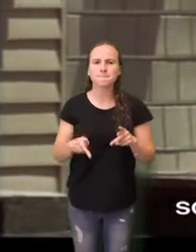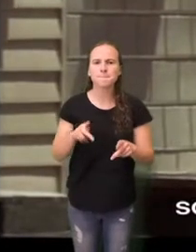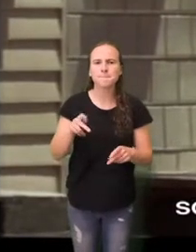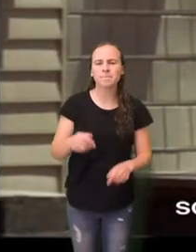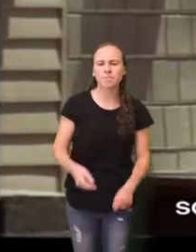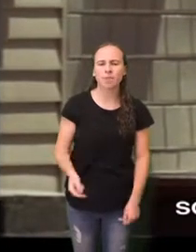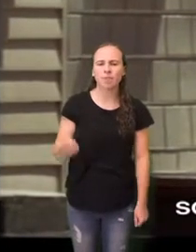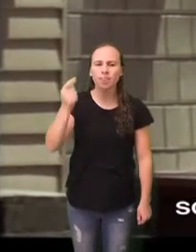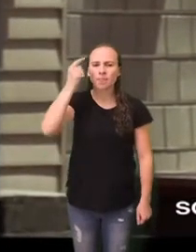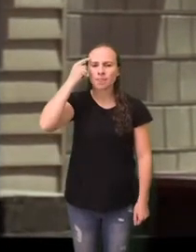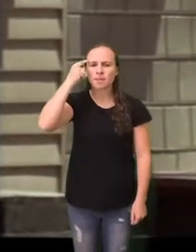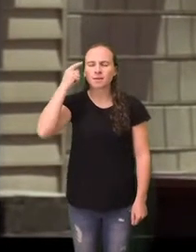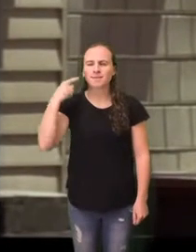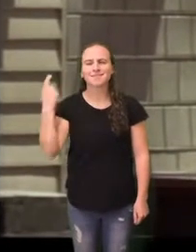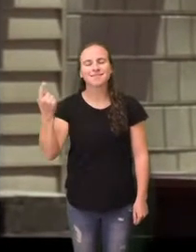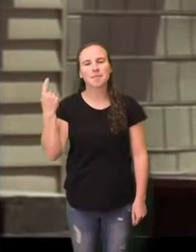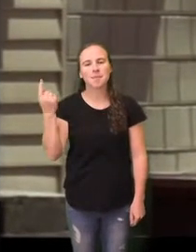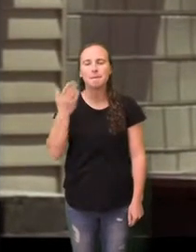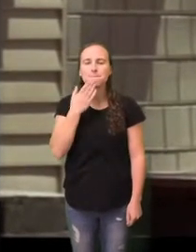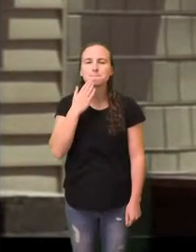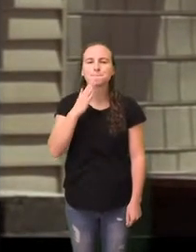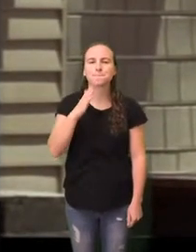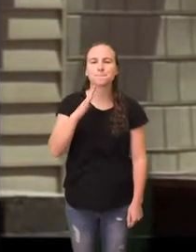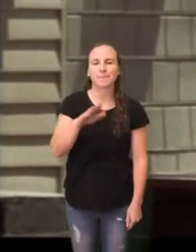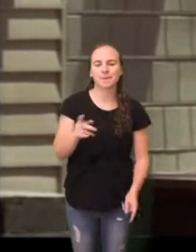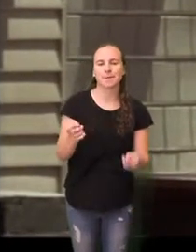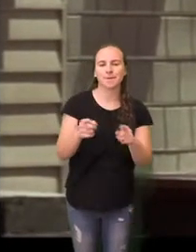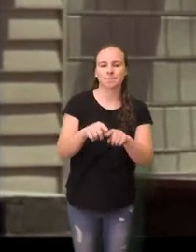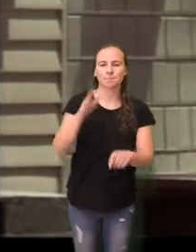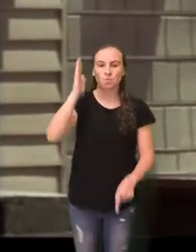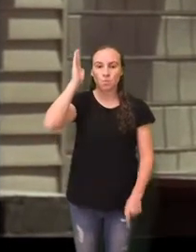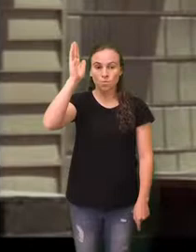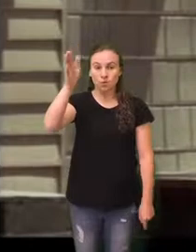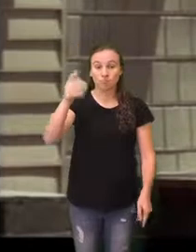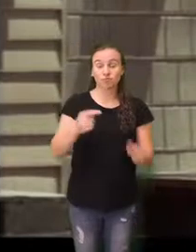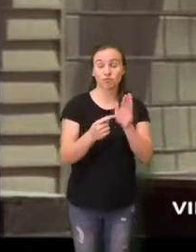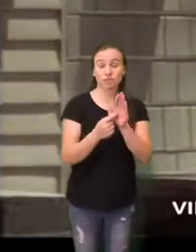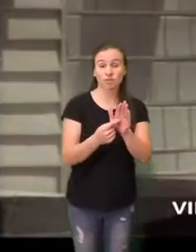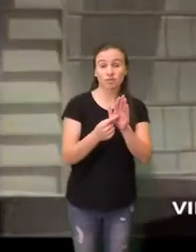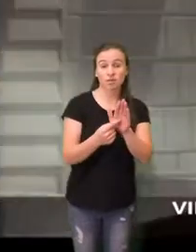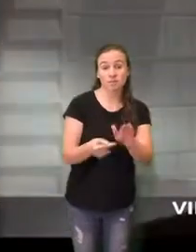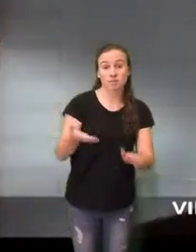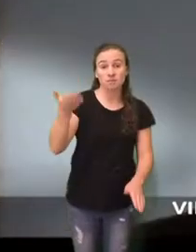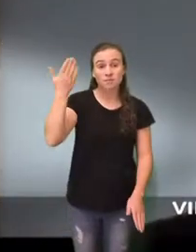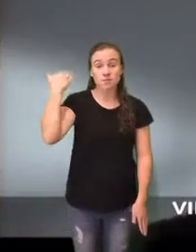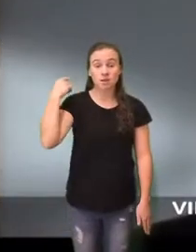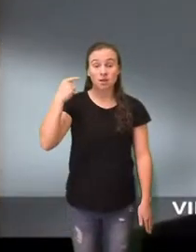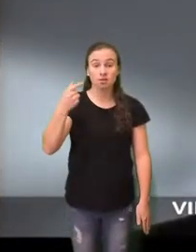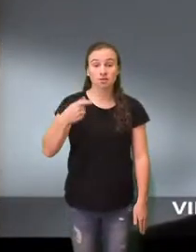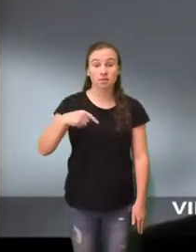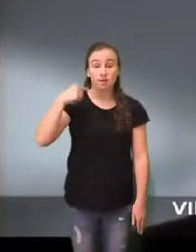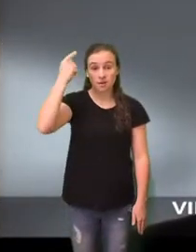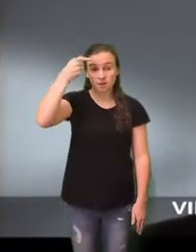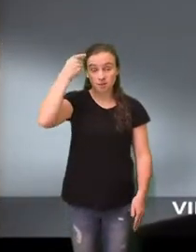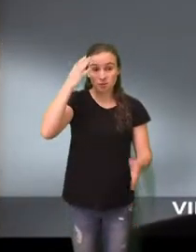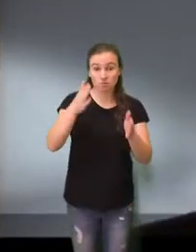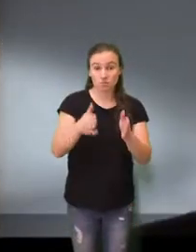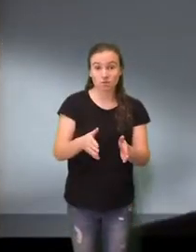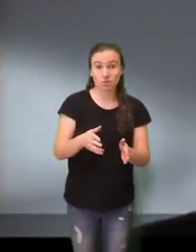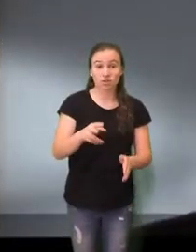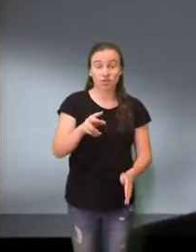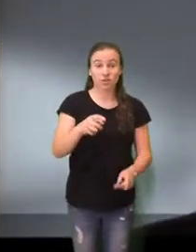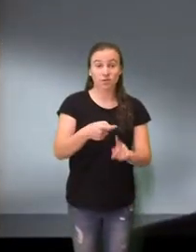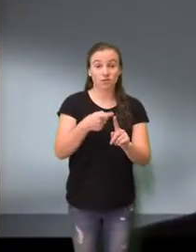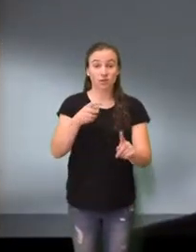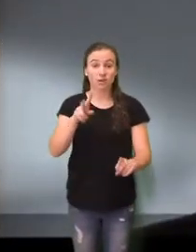Some people on the outside are convinced that the delegates are up to no good. Virginia's former governor, Patrick Henry, for one.